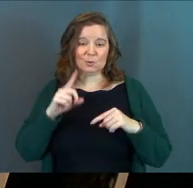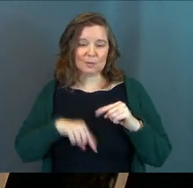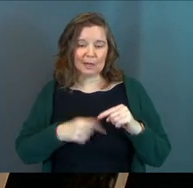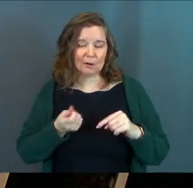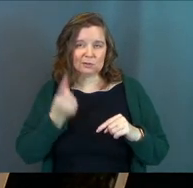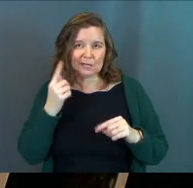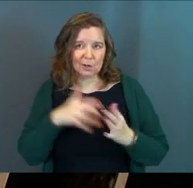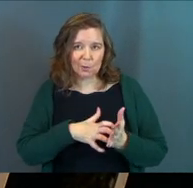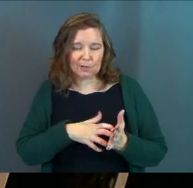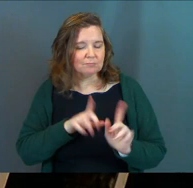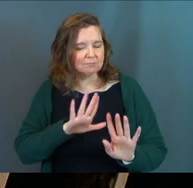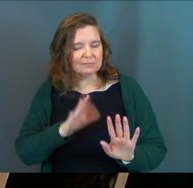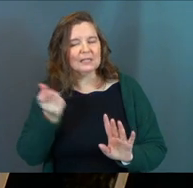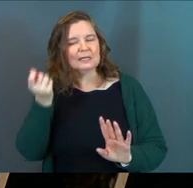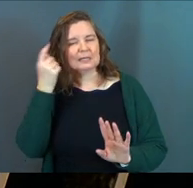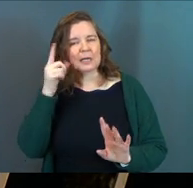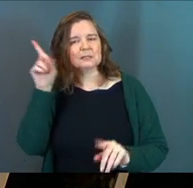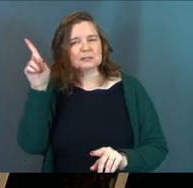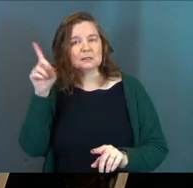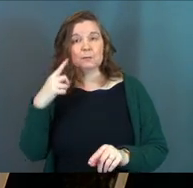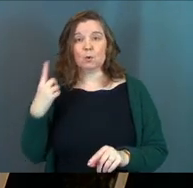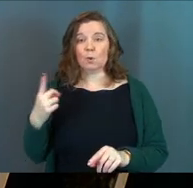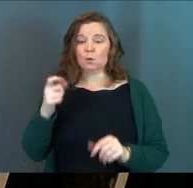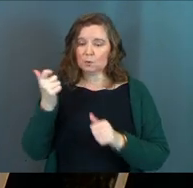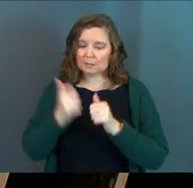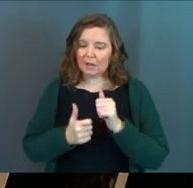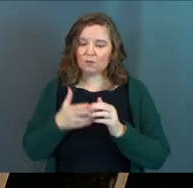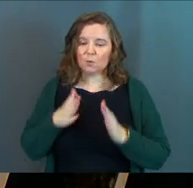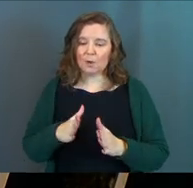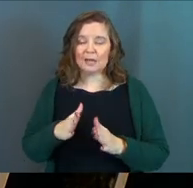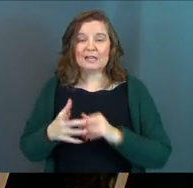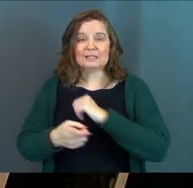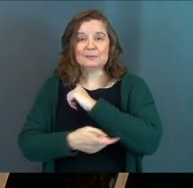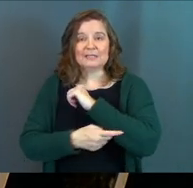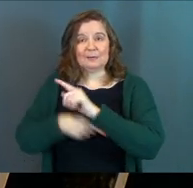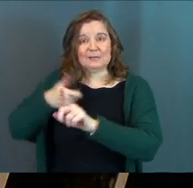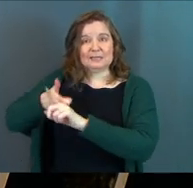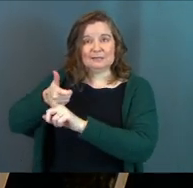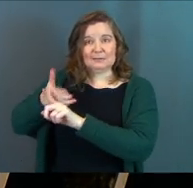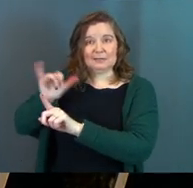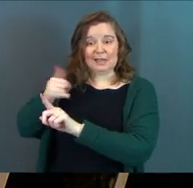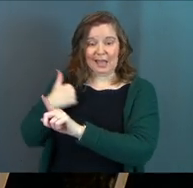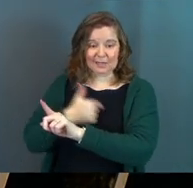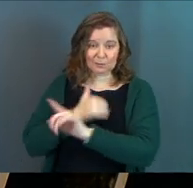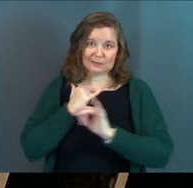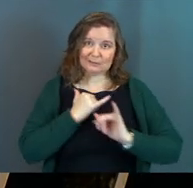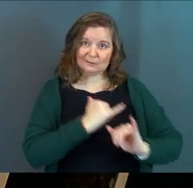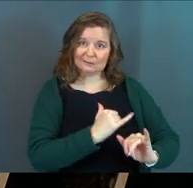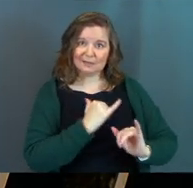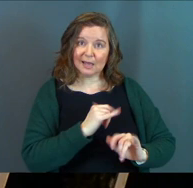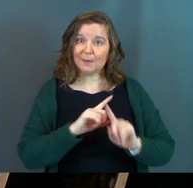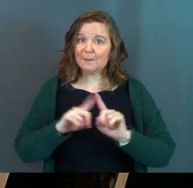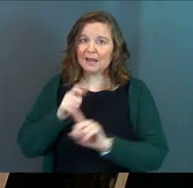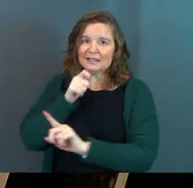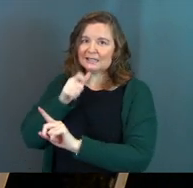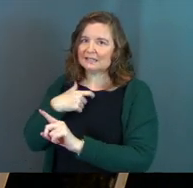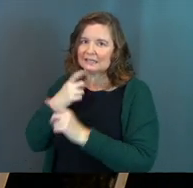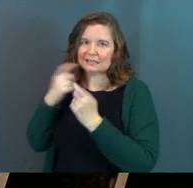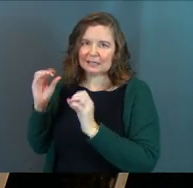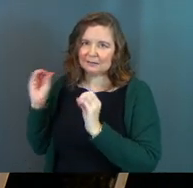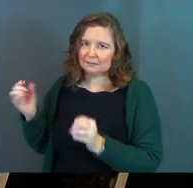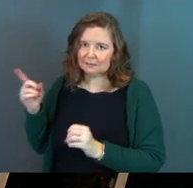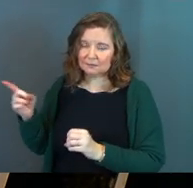with our weaknesses. He gets it. But one who is in every respect has been tempted as we are yet without sin.